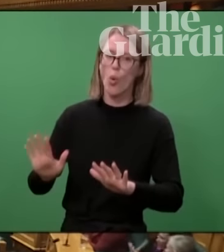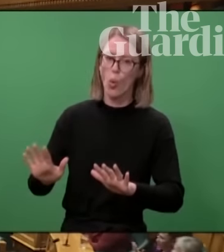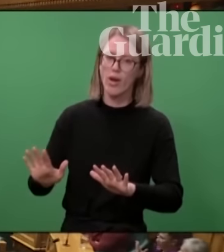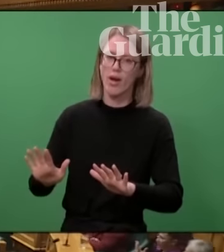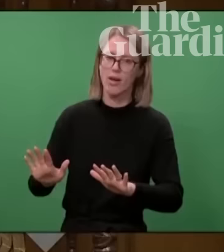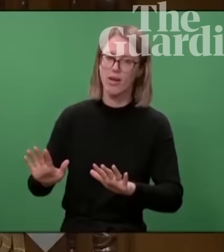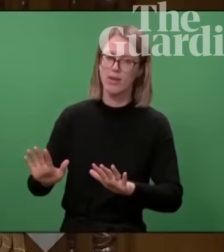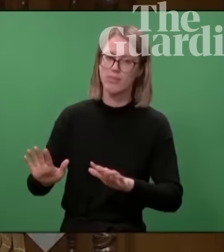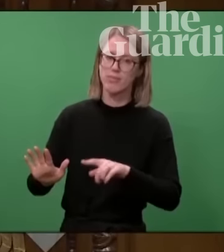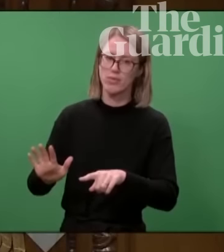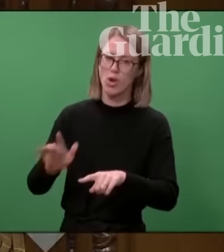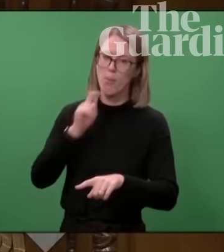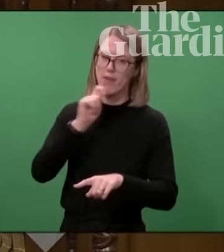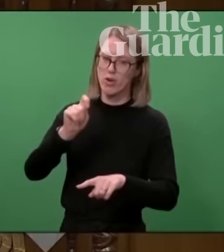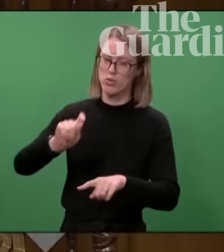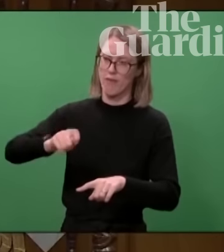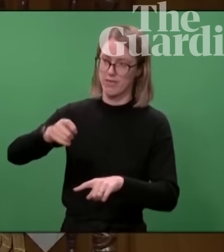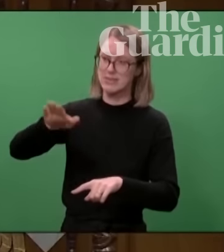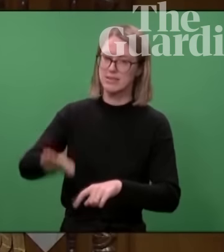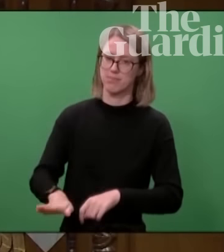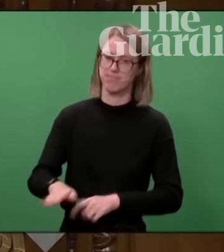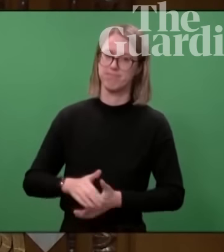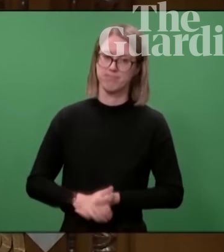The member's mic's off so he will resume his seat.